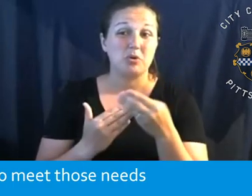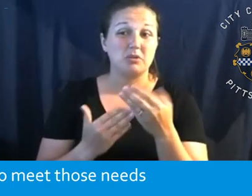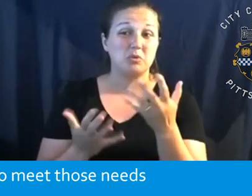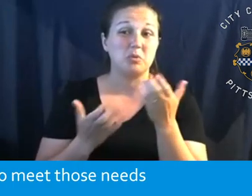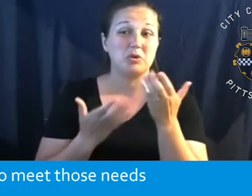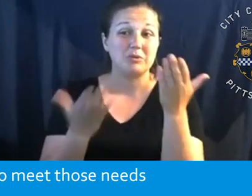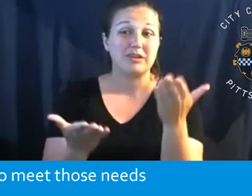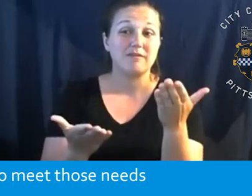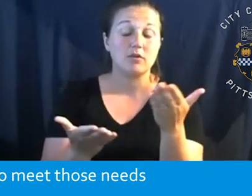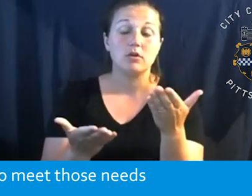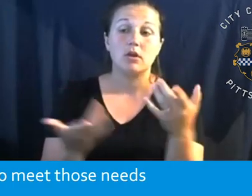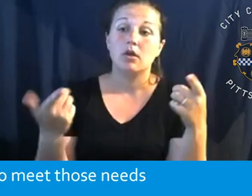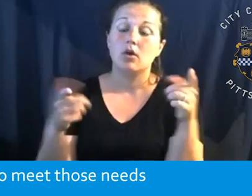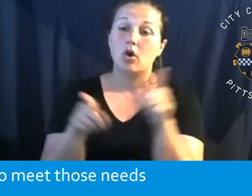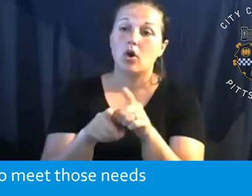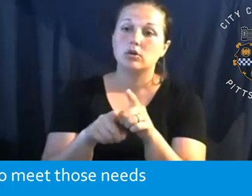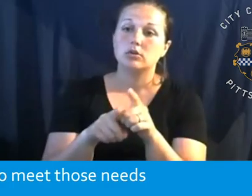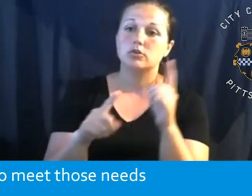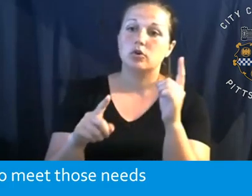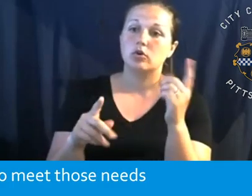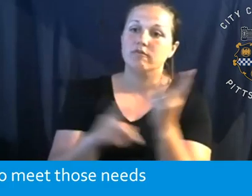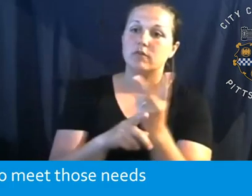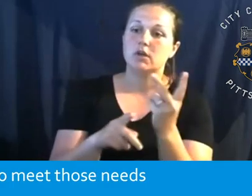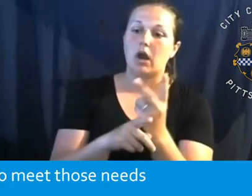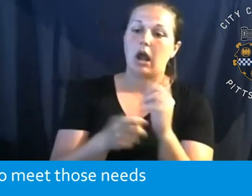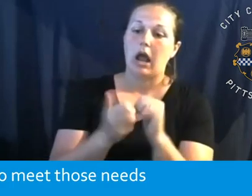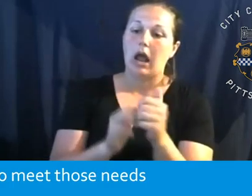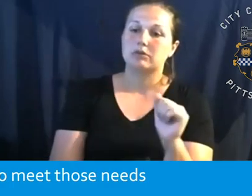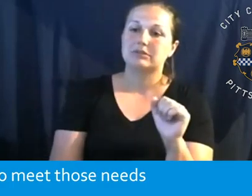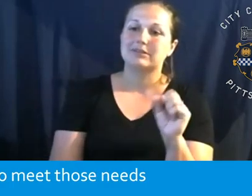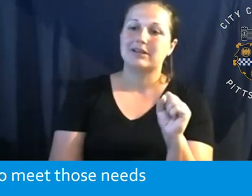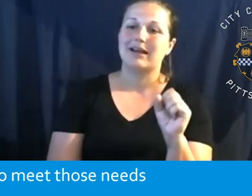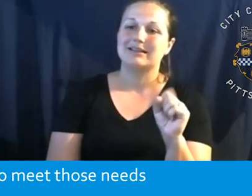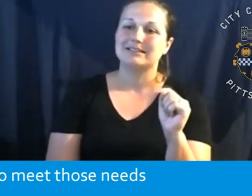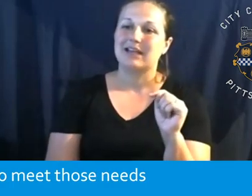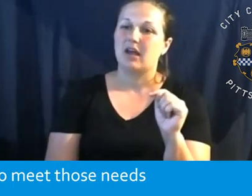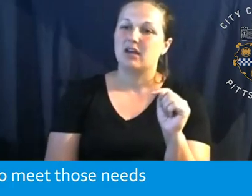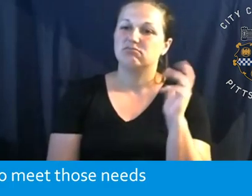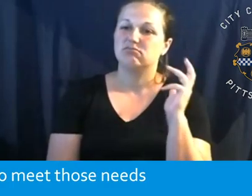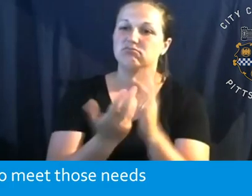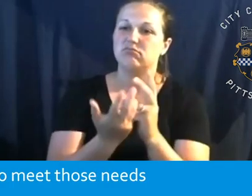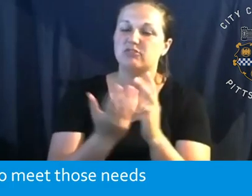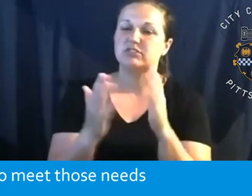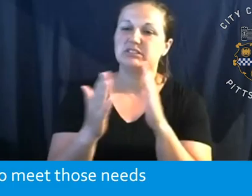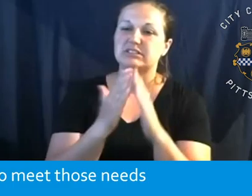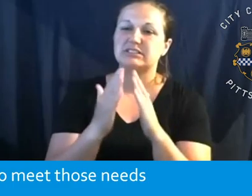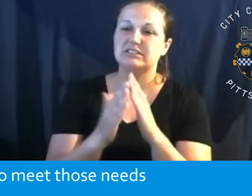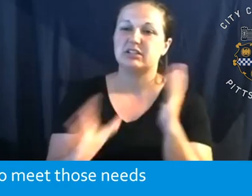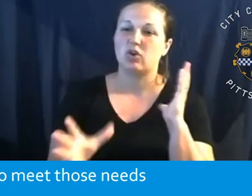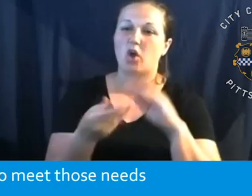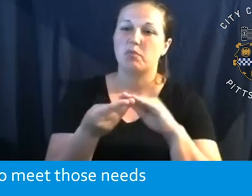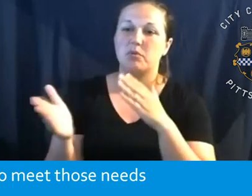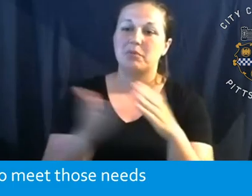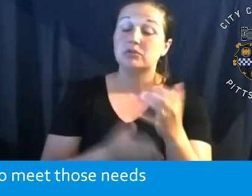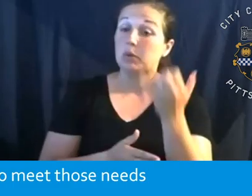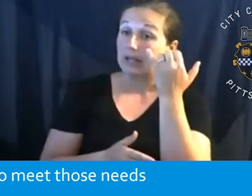we also consider how an asset fits into the city's comprehensive plan. So if you've participated in, in a, uh, neighborhood planning project or any one